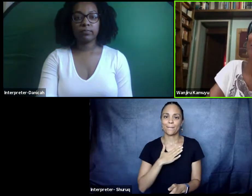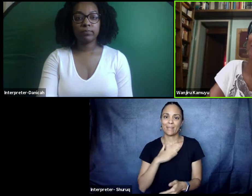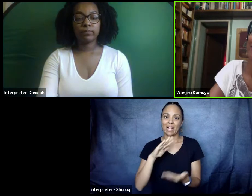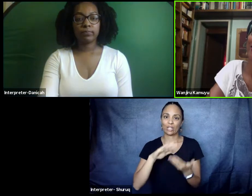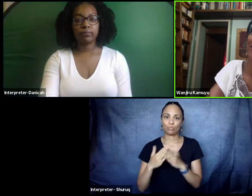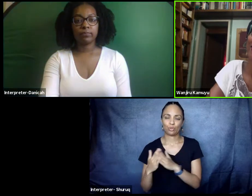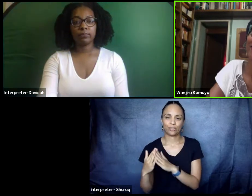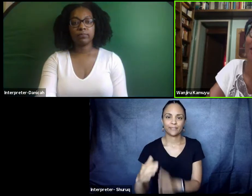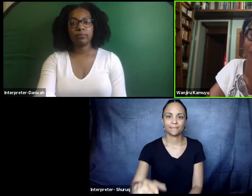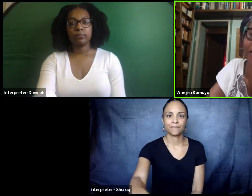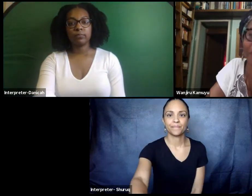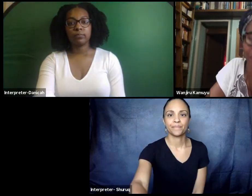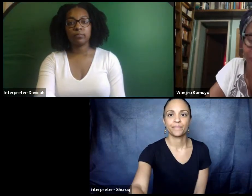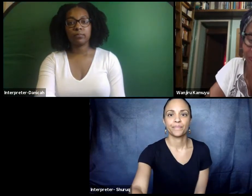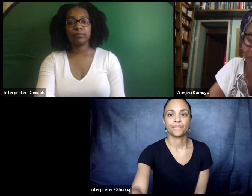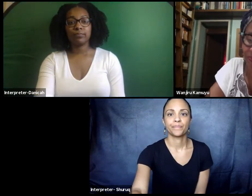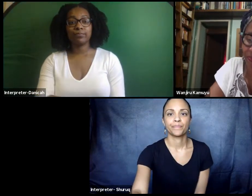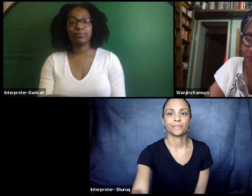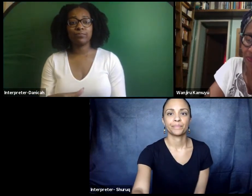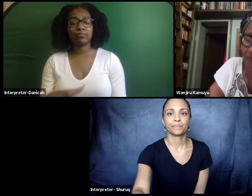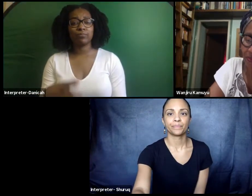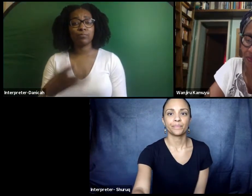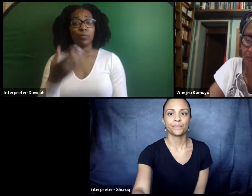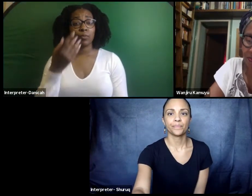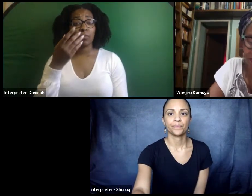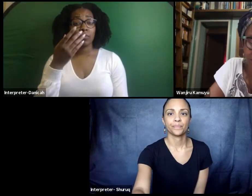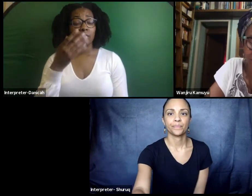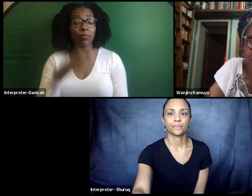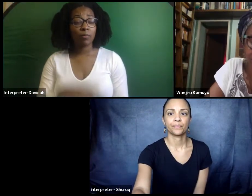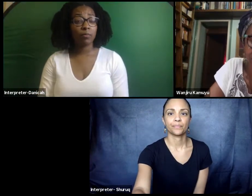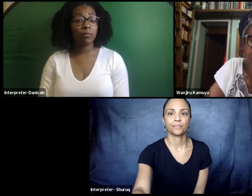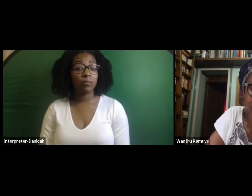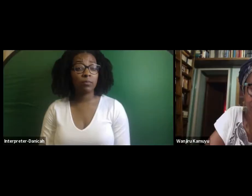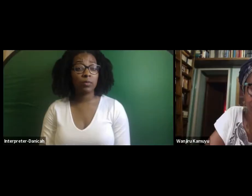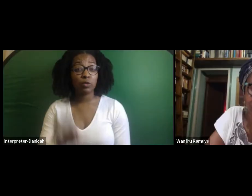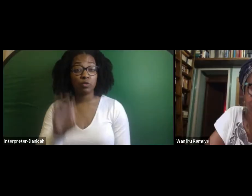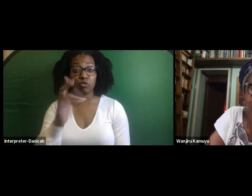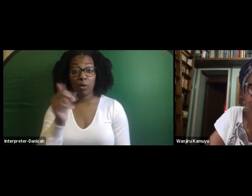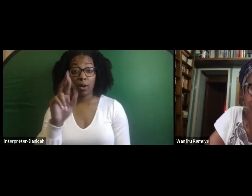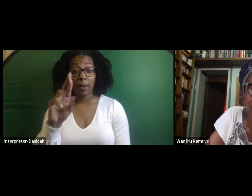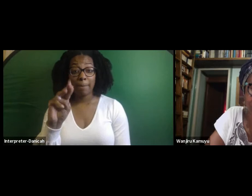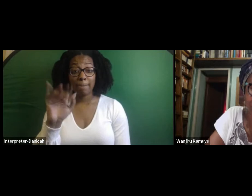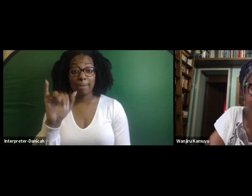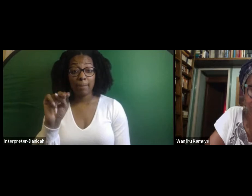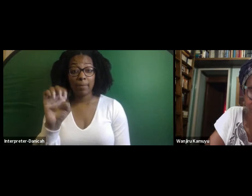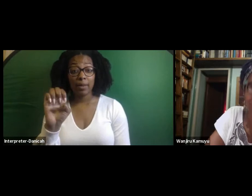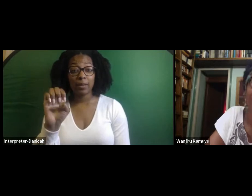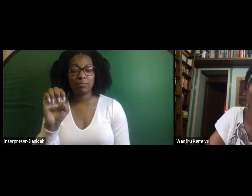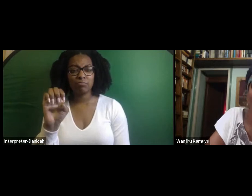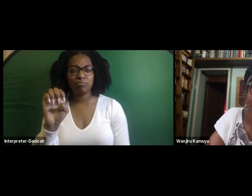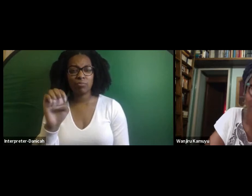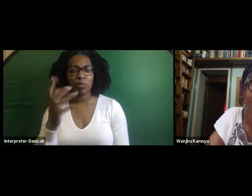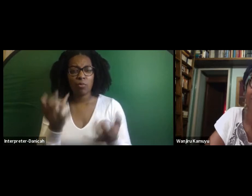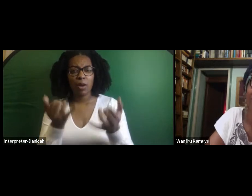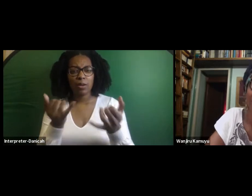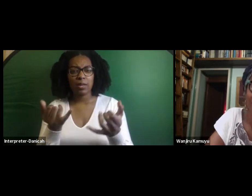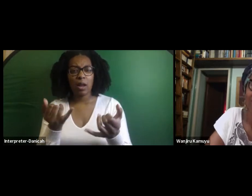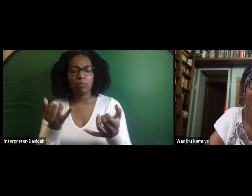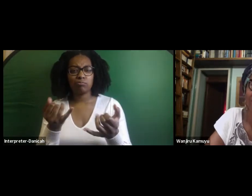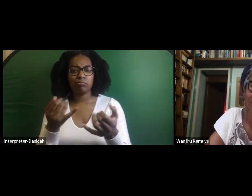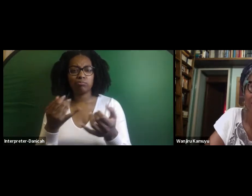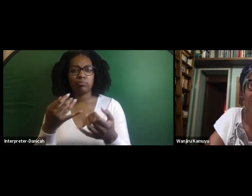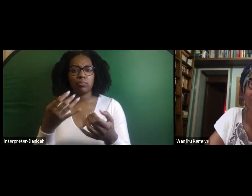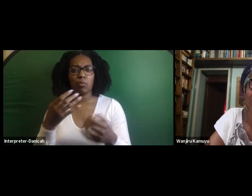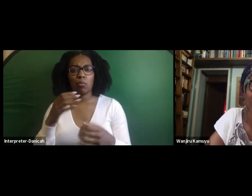I'm working, tell me. think you can, well, we're under confinement, as you say, but coming